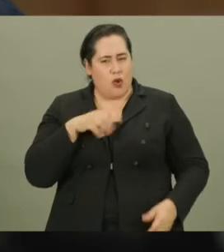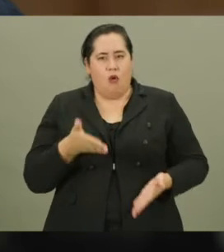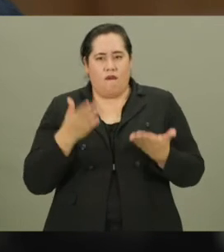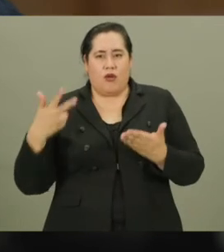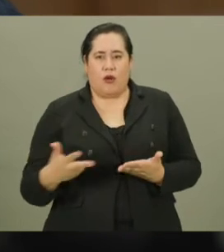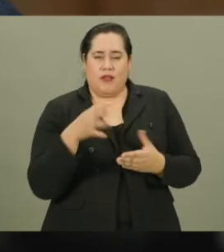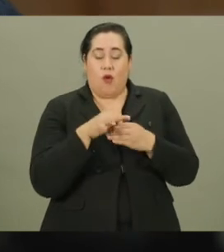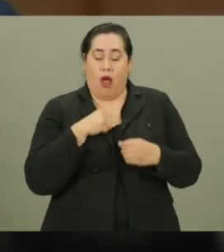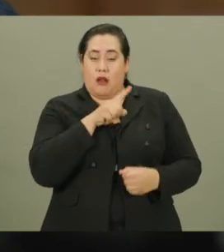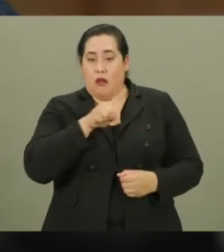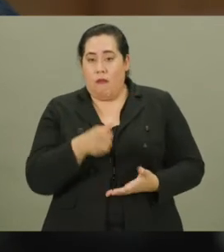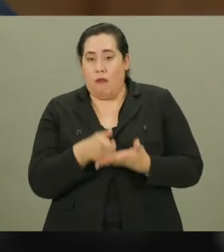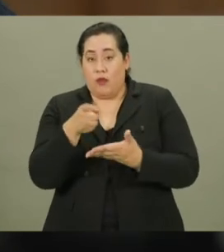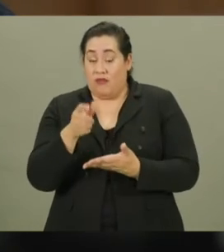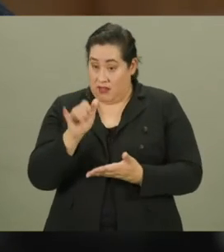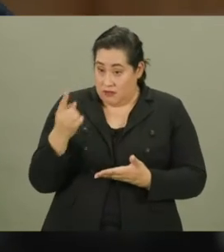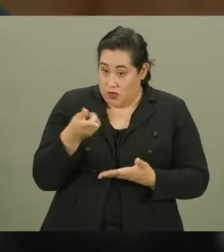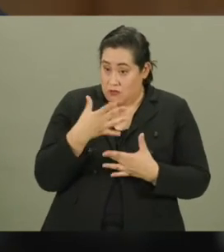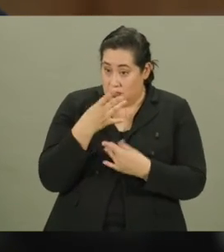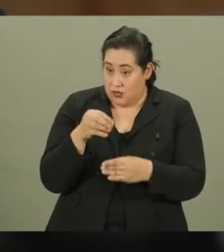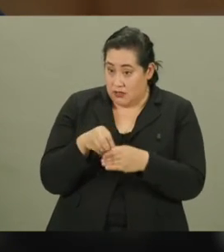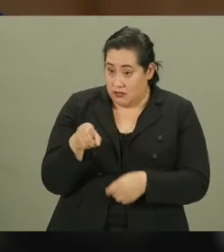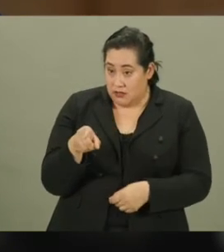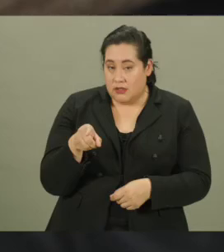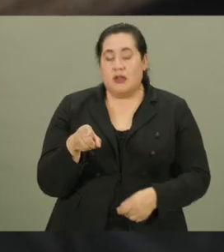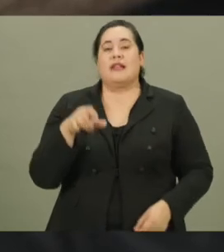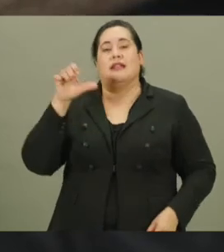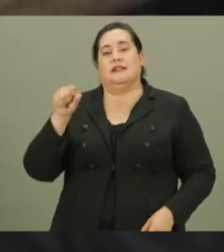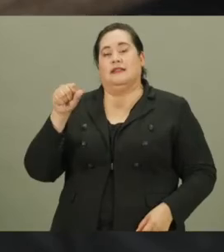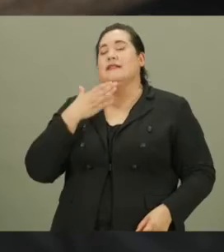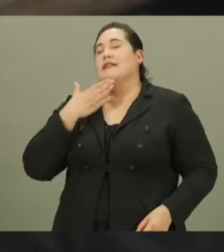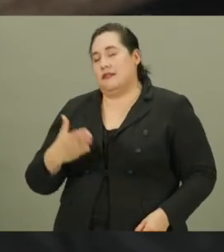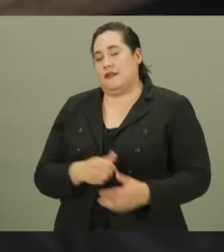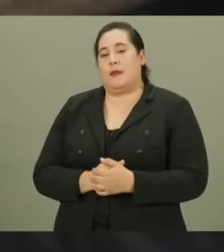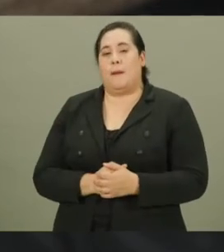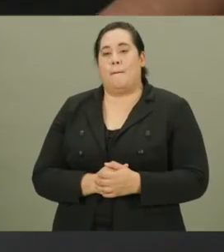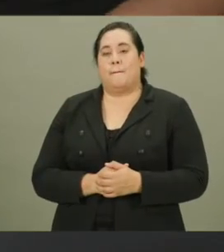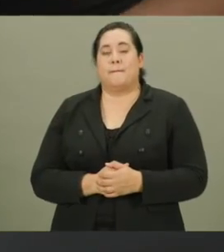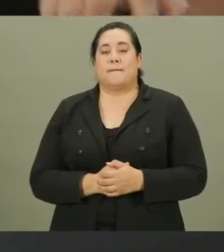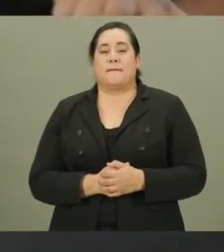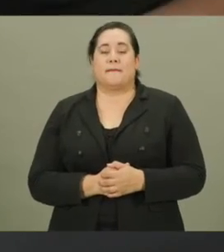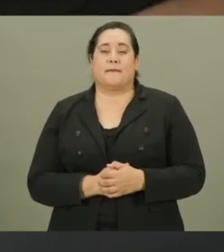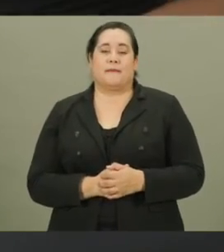Yes, we offer curbside voting. I can come out there and assist you. Is that something you'd be interested in? Yes, thank you.